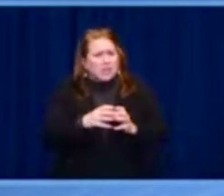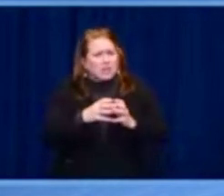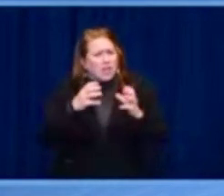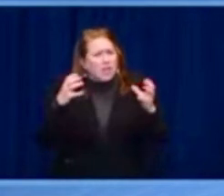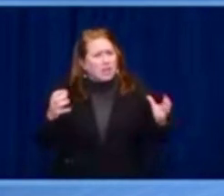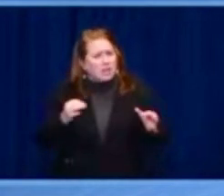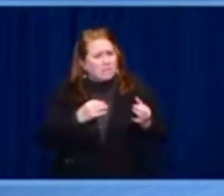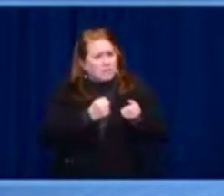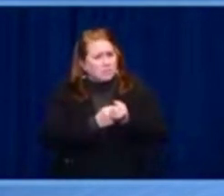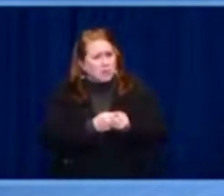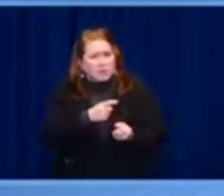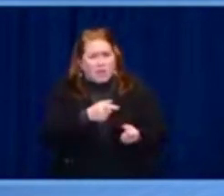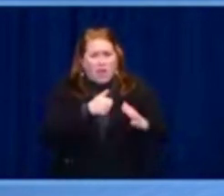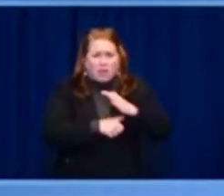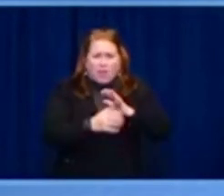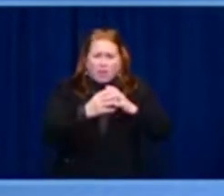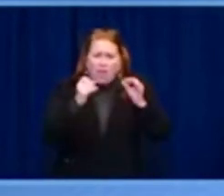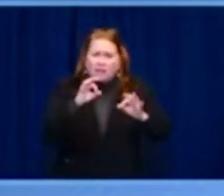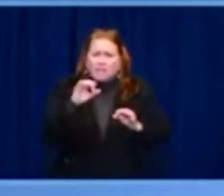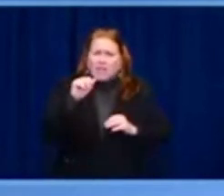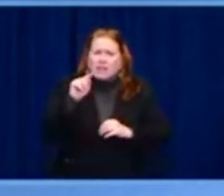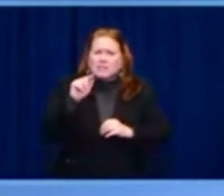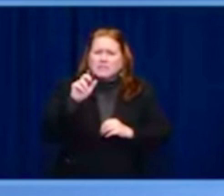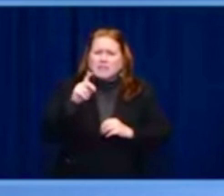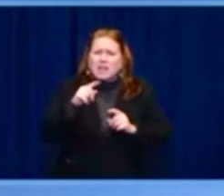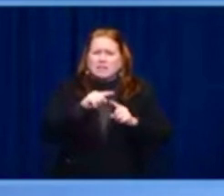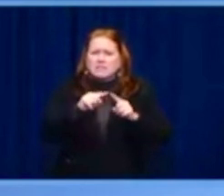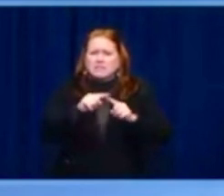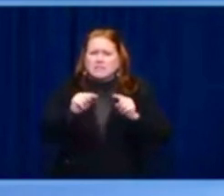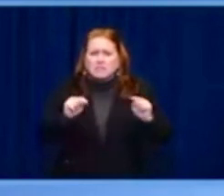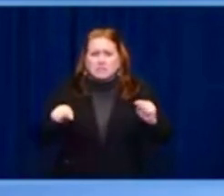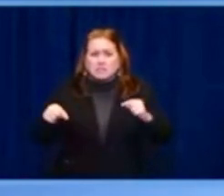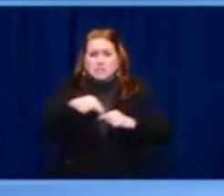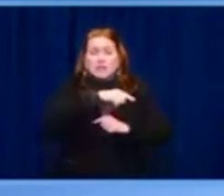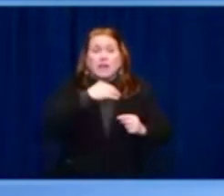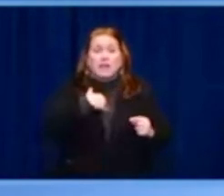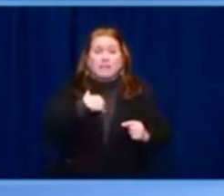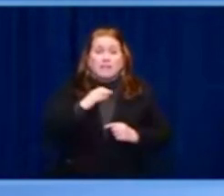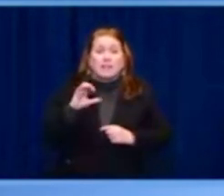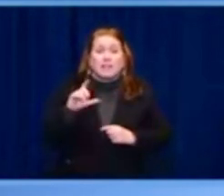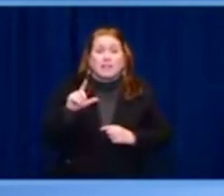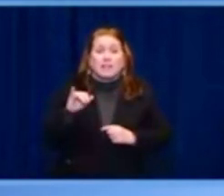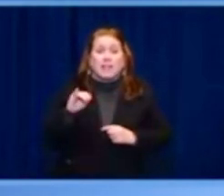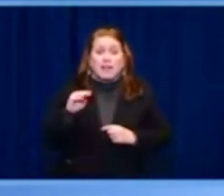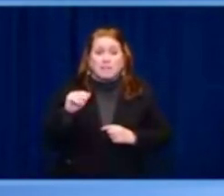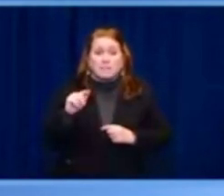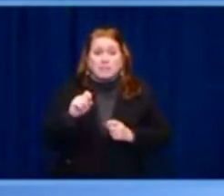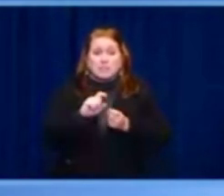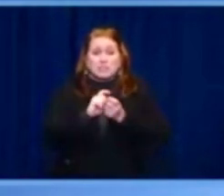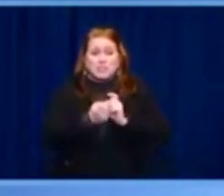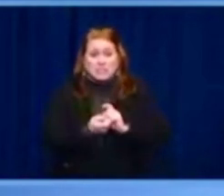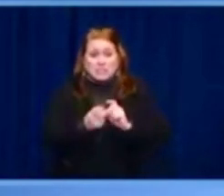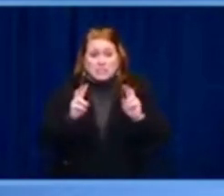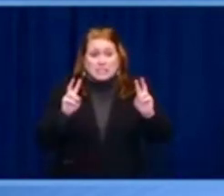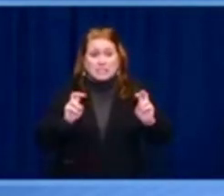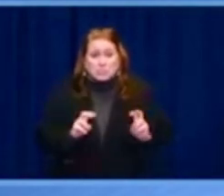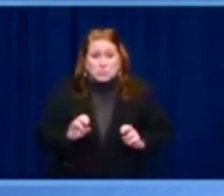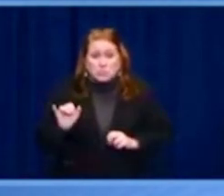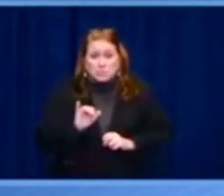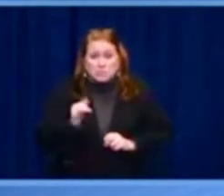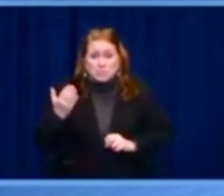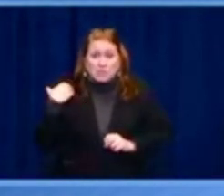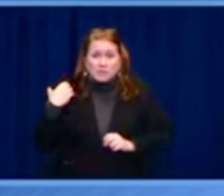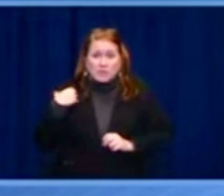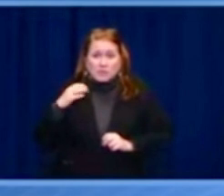but is suffering the consequences of industrial actions by other nations. I